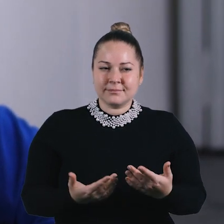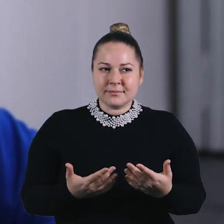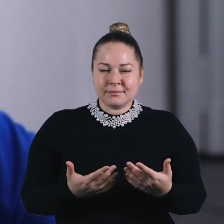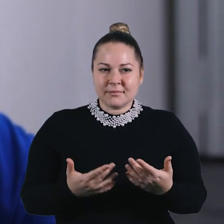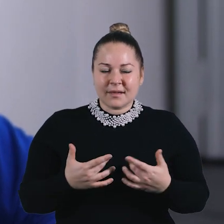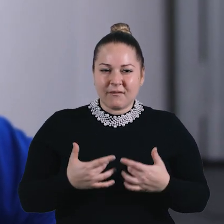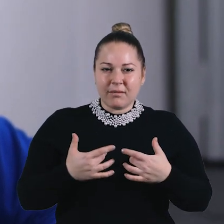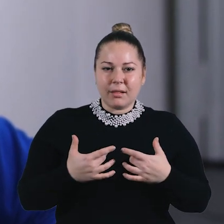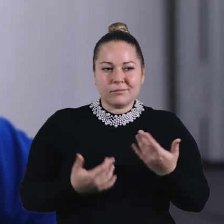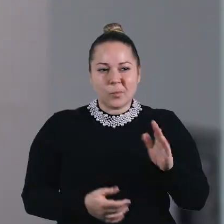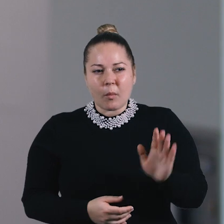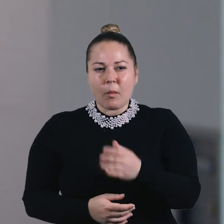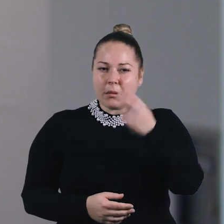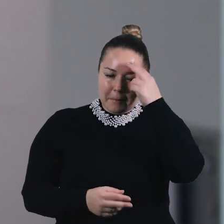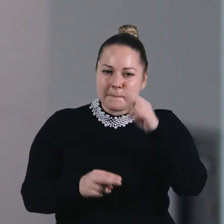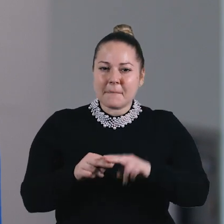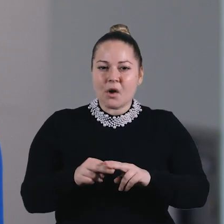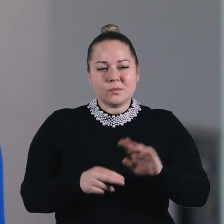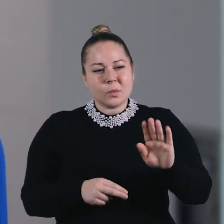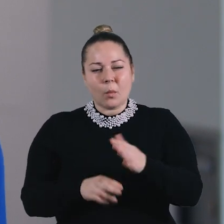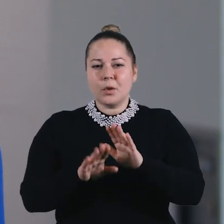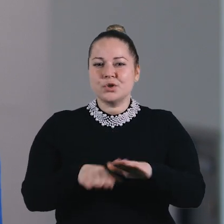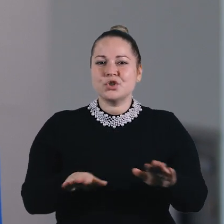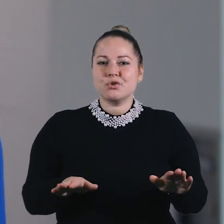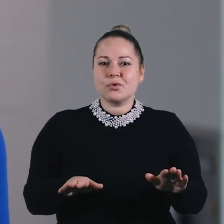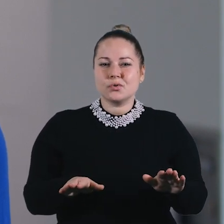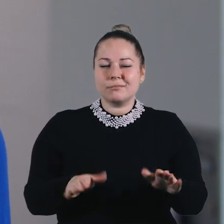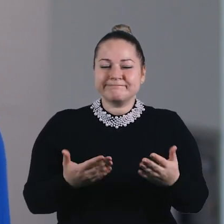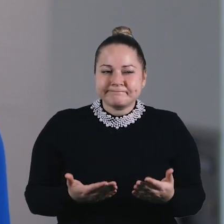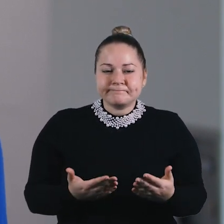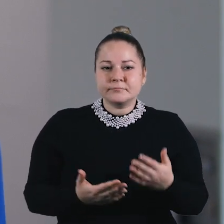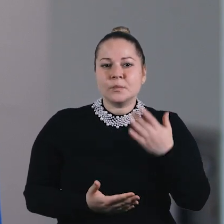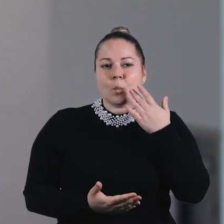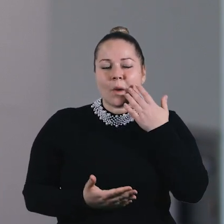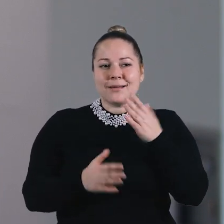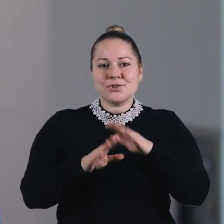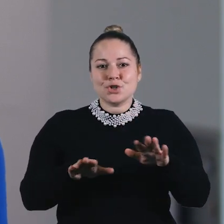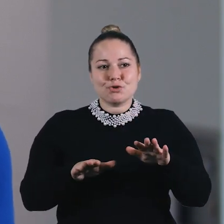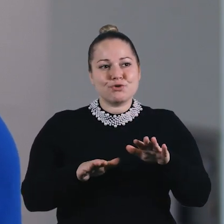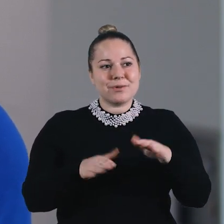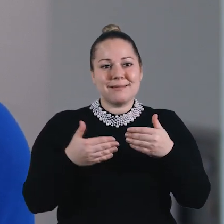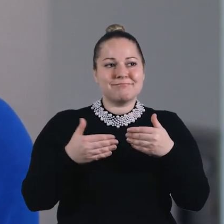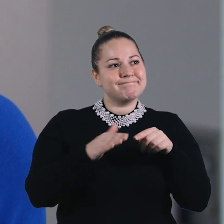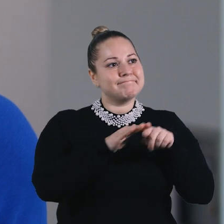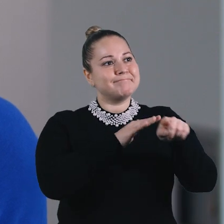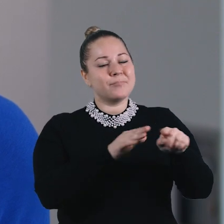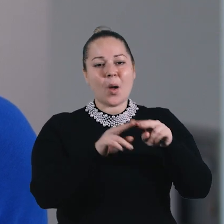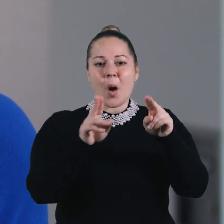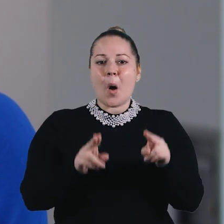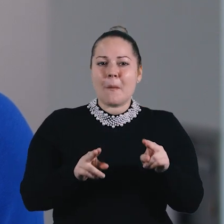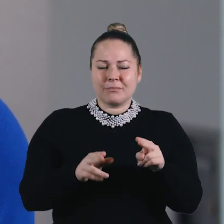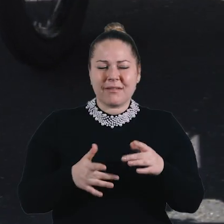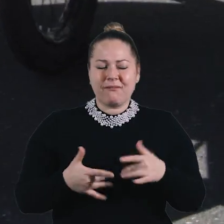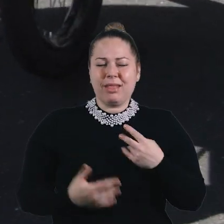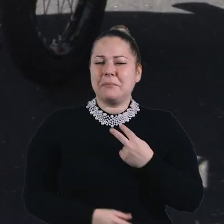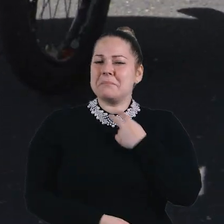I think it is as all parents and all children. When your children leave home, you miss them.